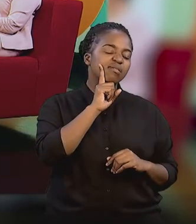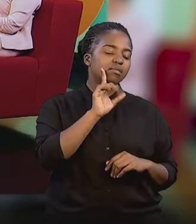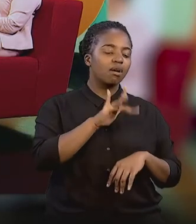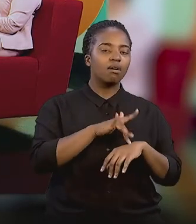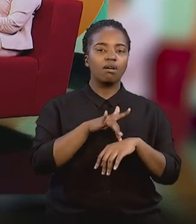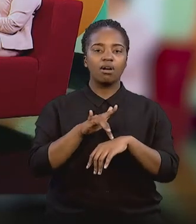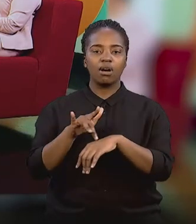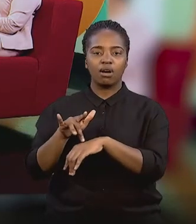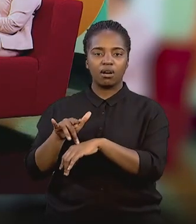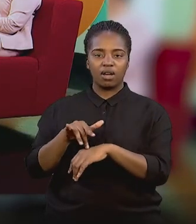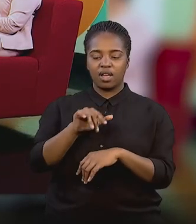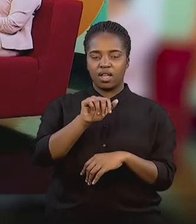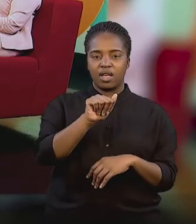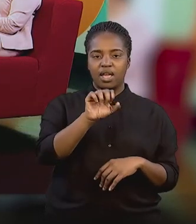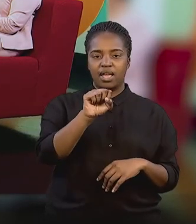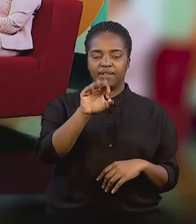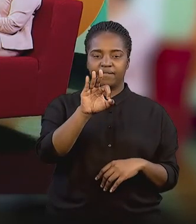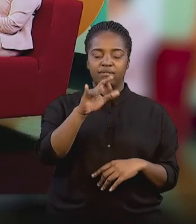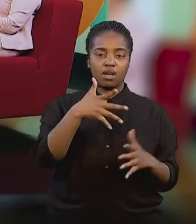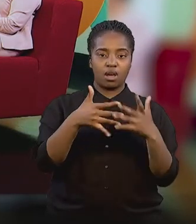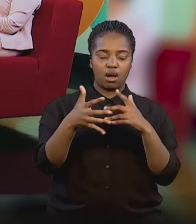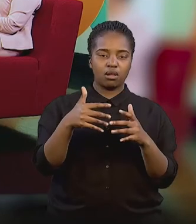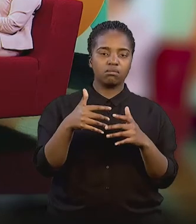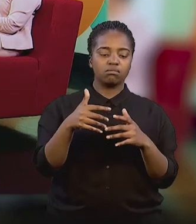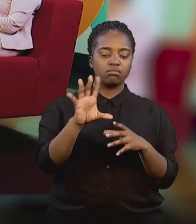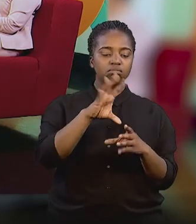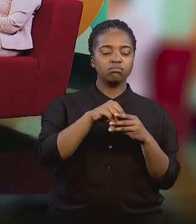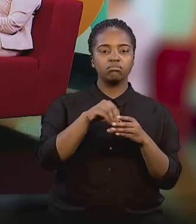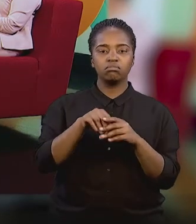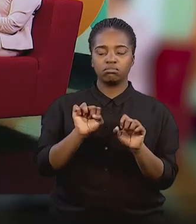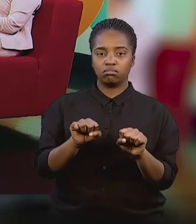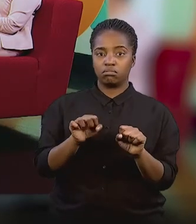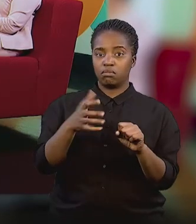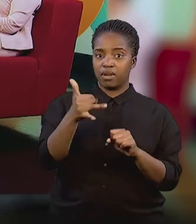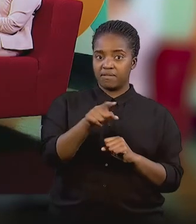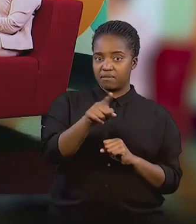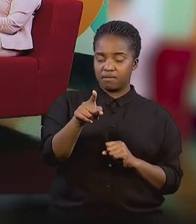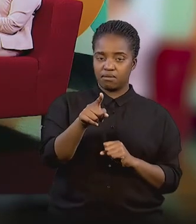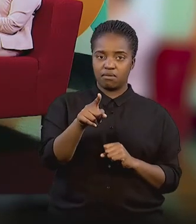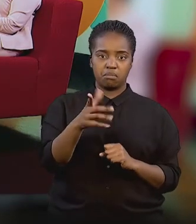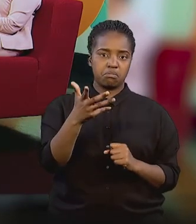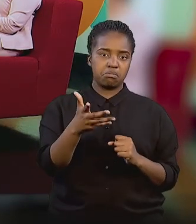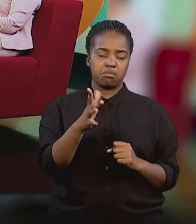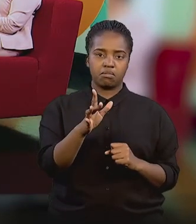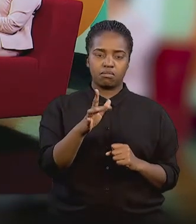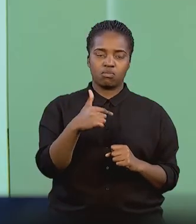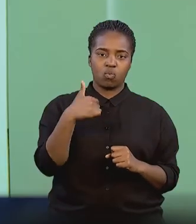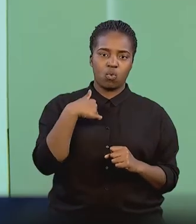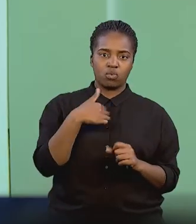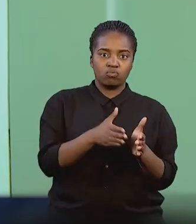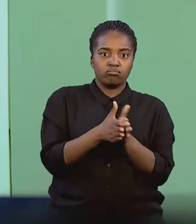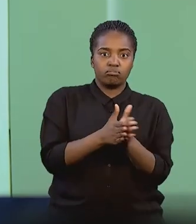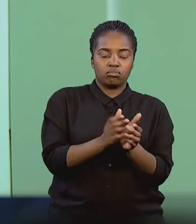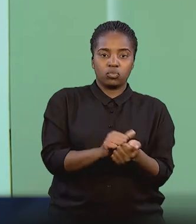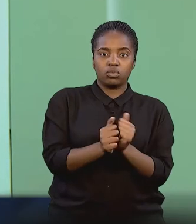The ASF sponsors everyone that participates in it. And then if you choose to pursue this